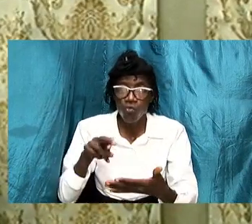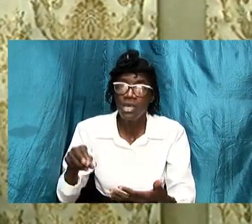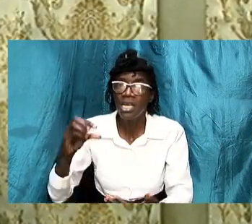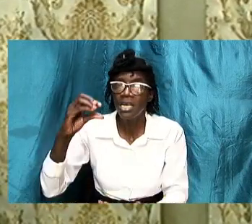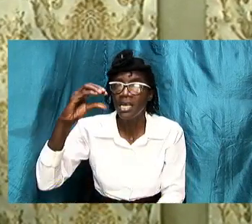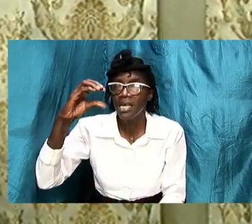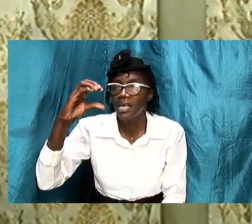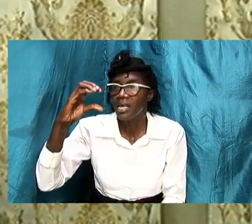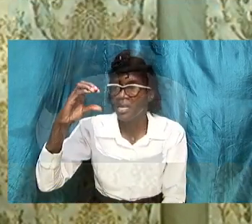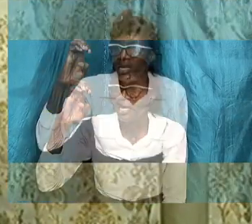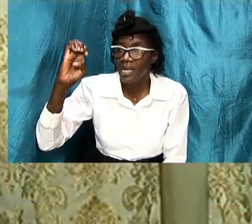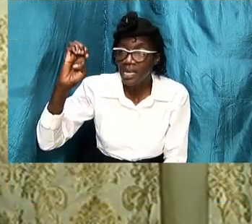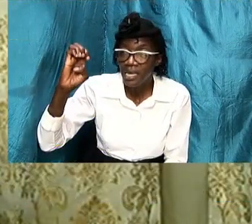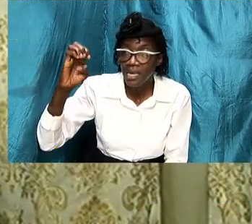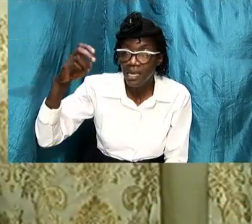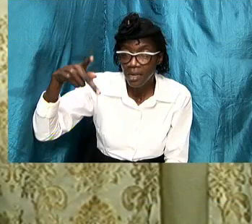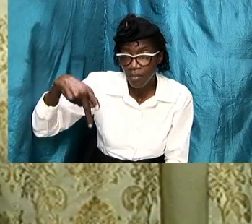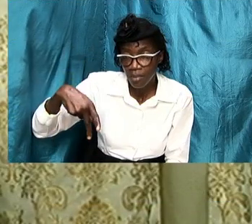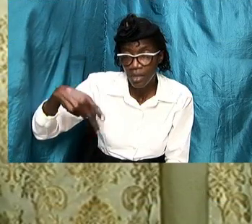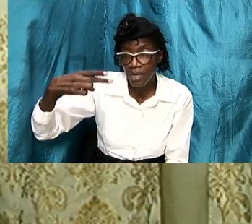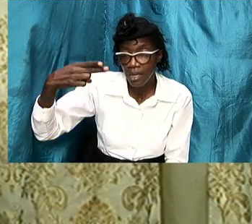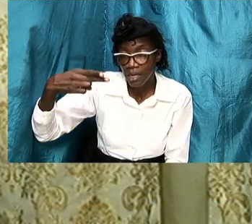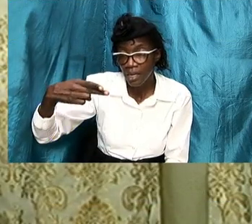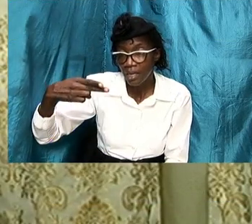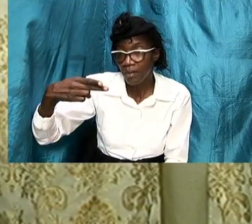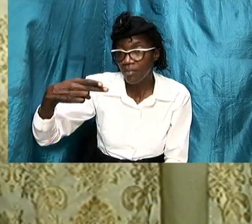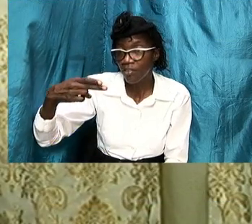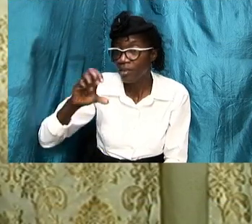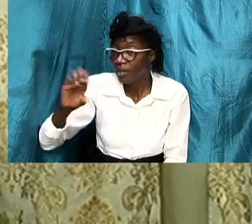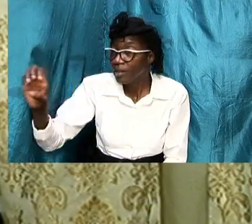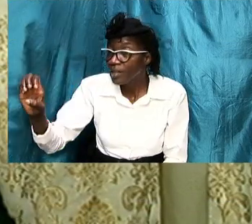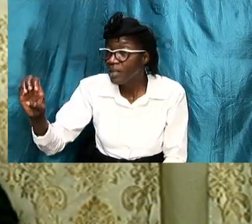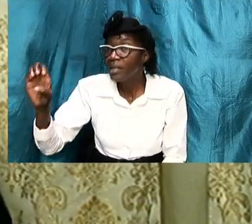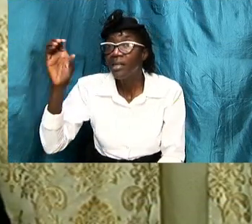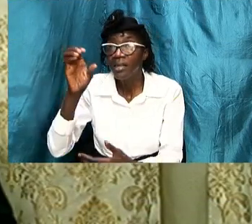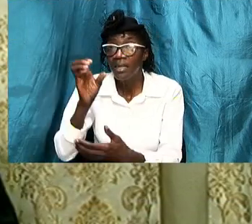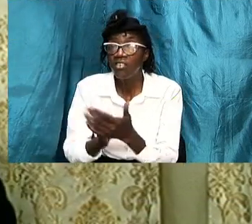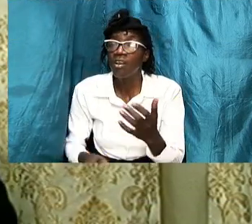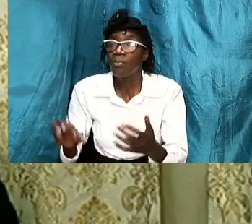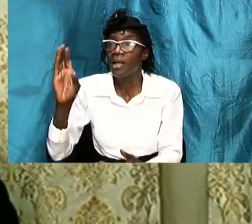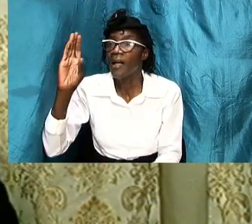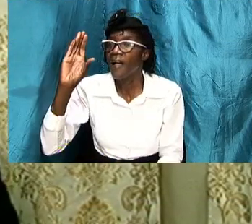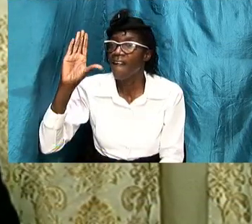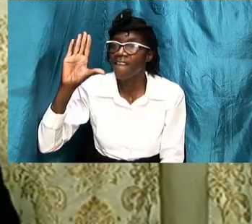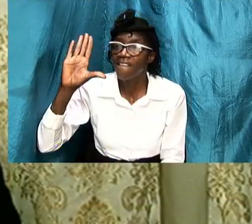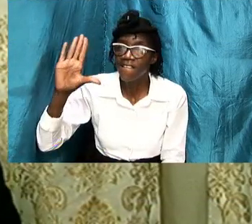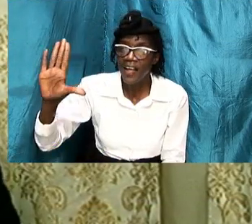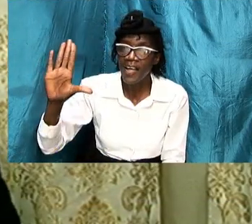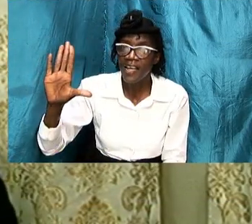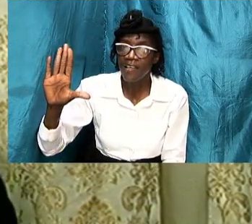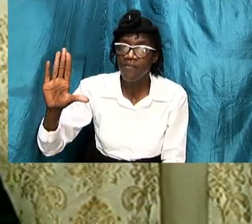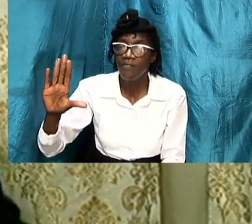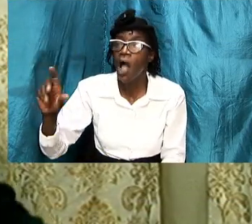down again tonight ladies take time and read first peter